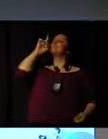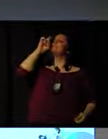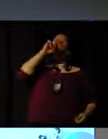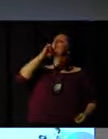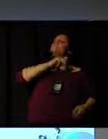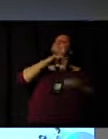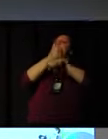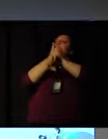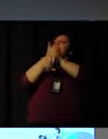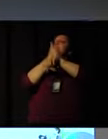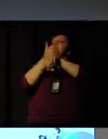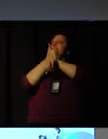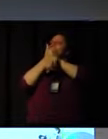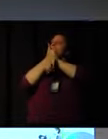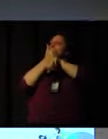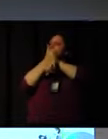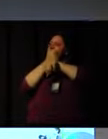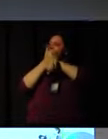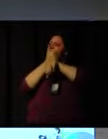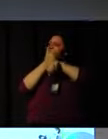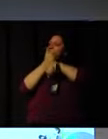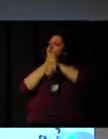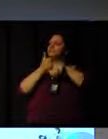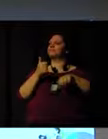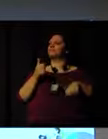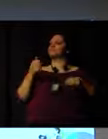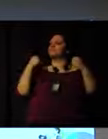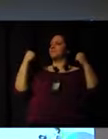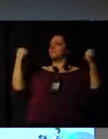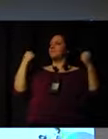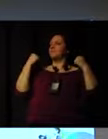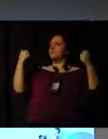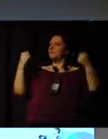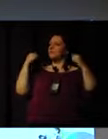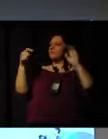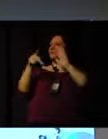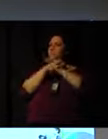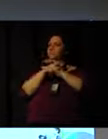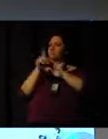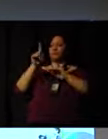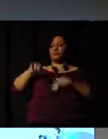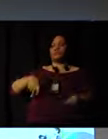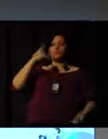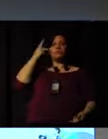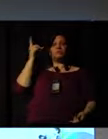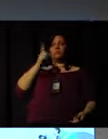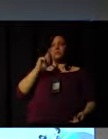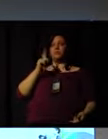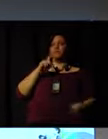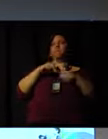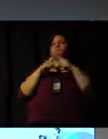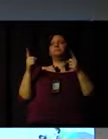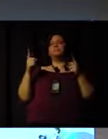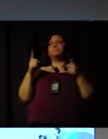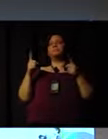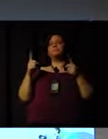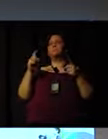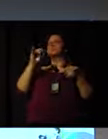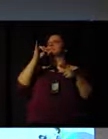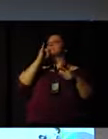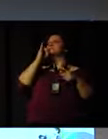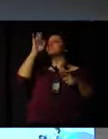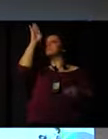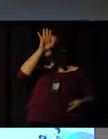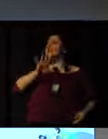difficulties to have professionals of physical education, not only here in São Paulo, but if you take